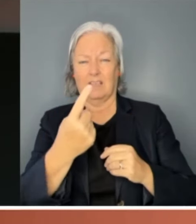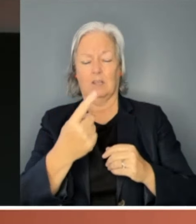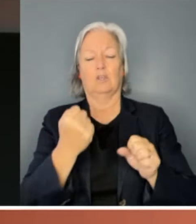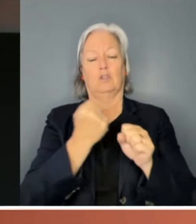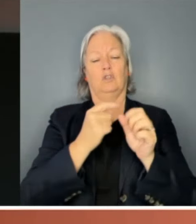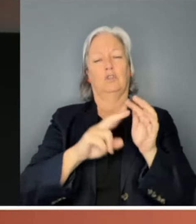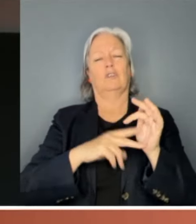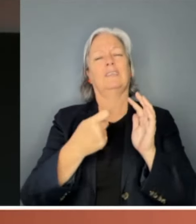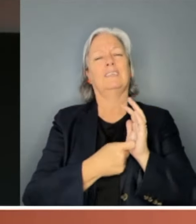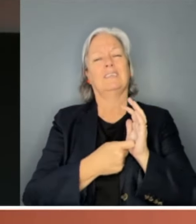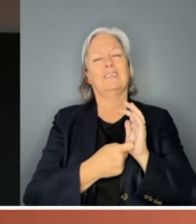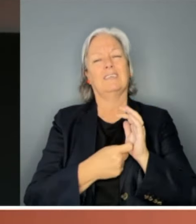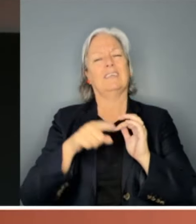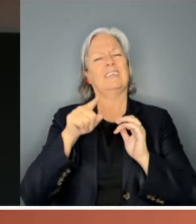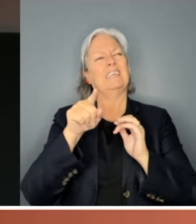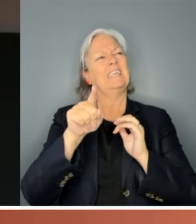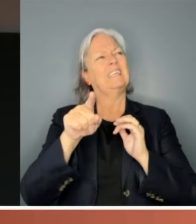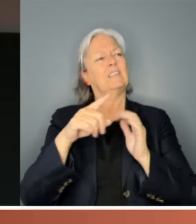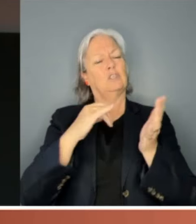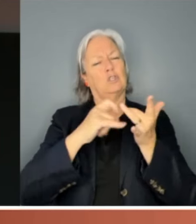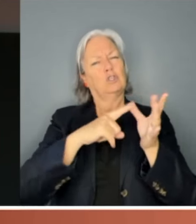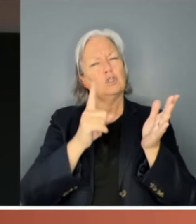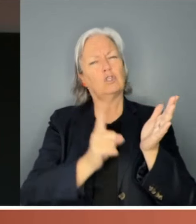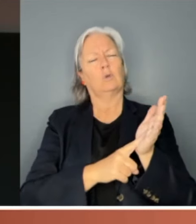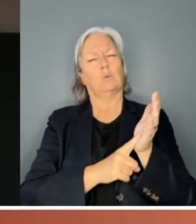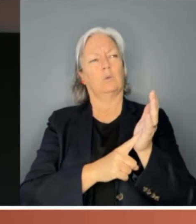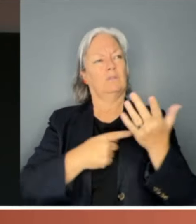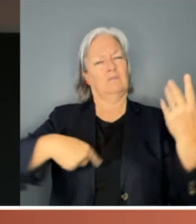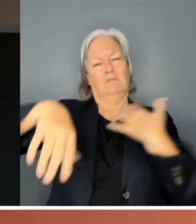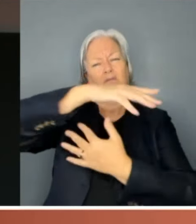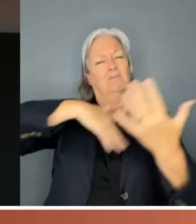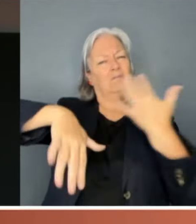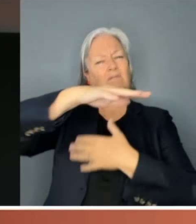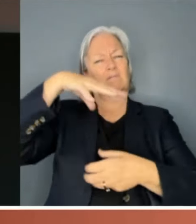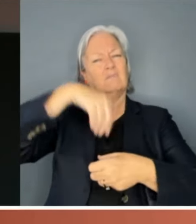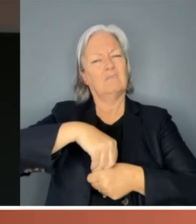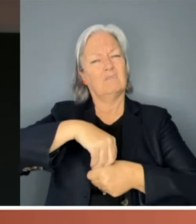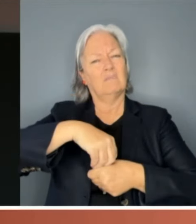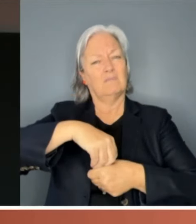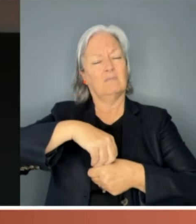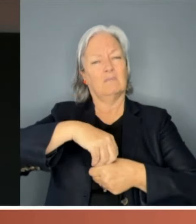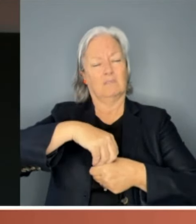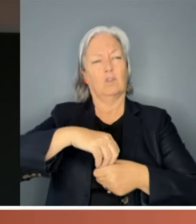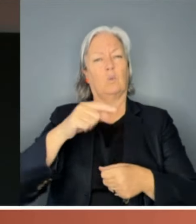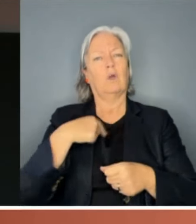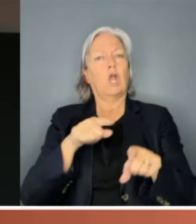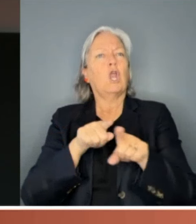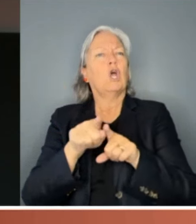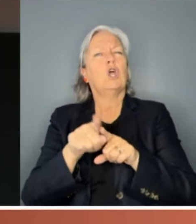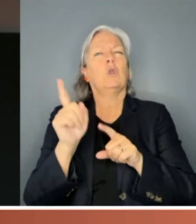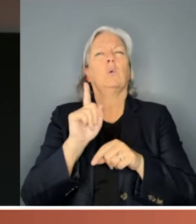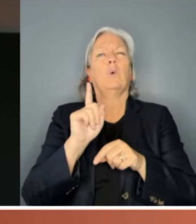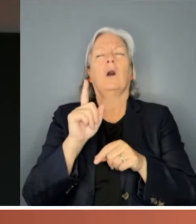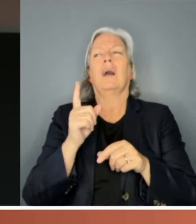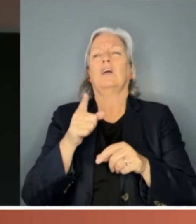social construct. We're born with a sex, but gender is learned. We learn how to be a girl or a